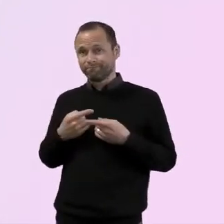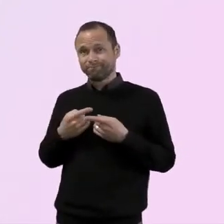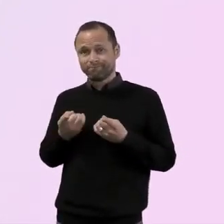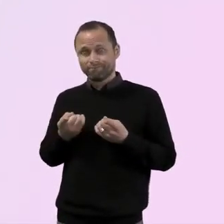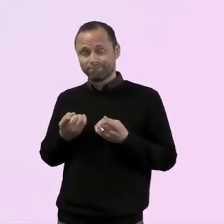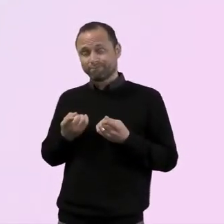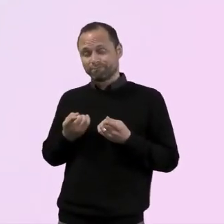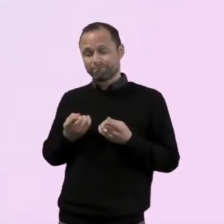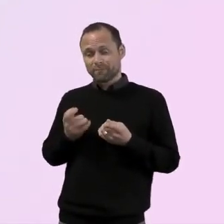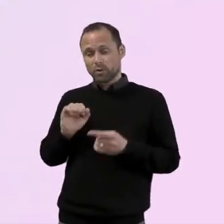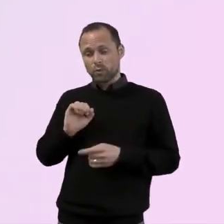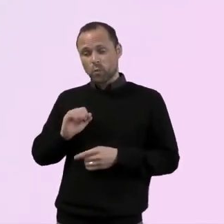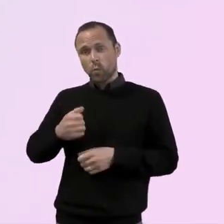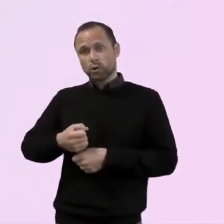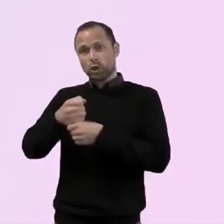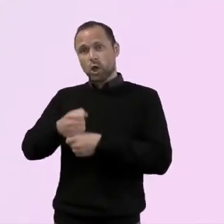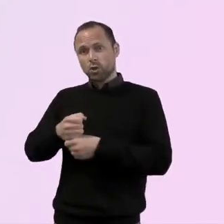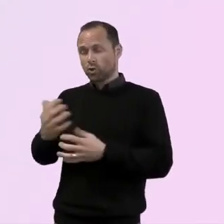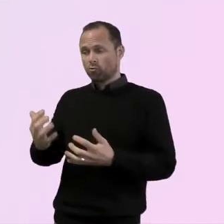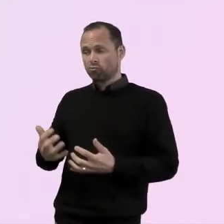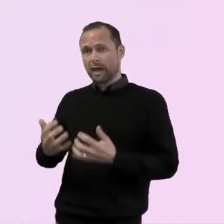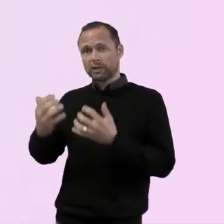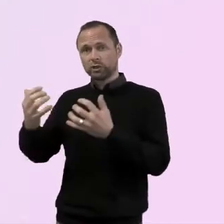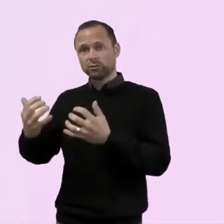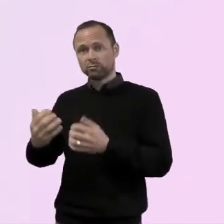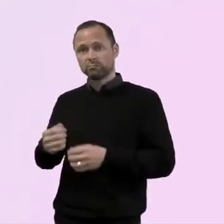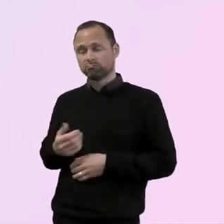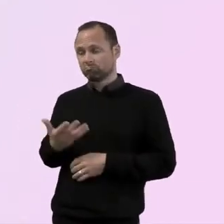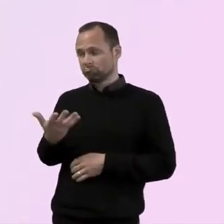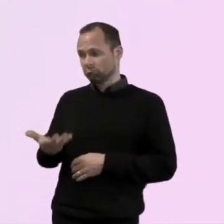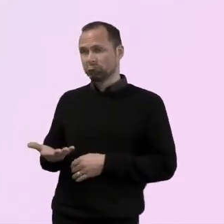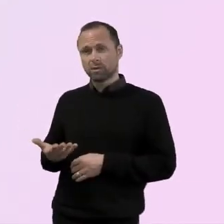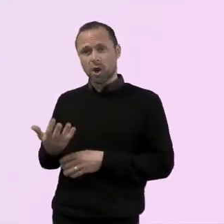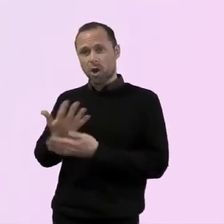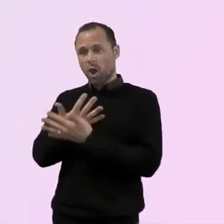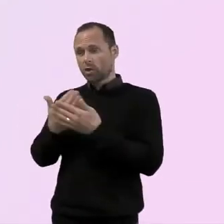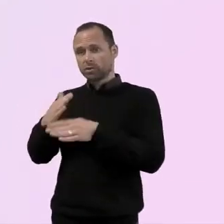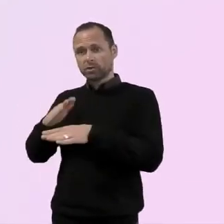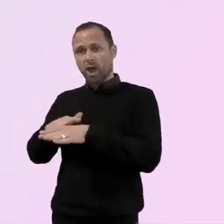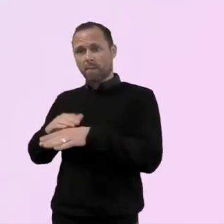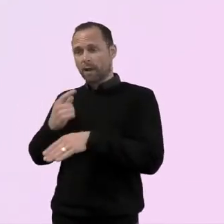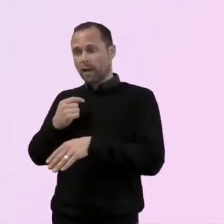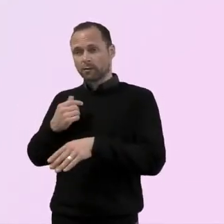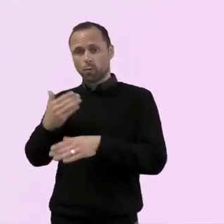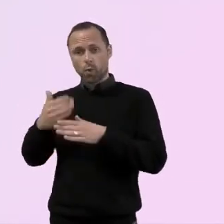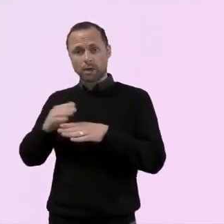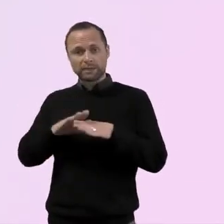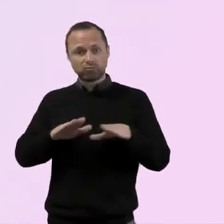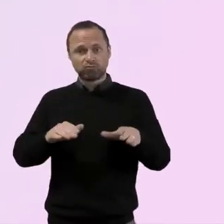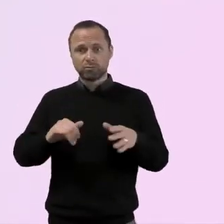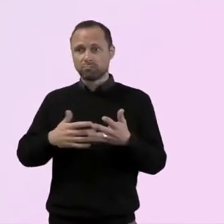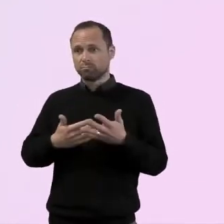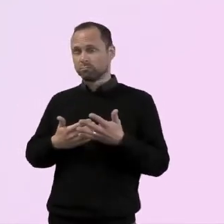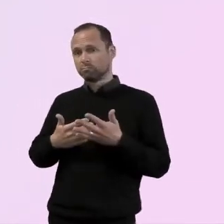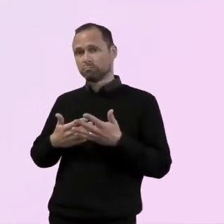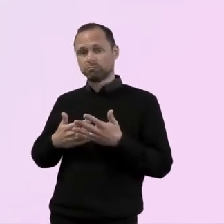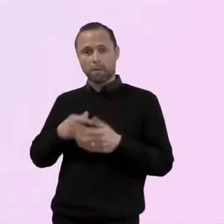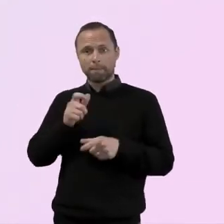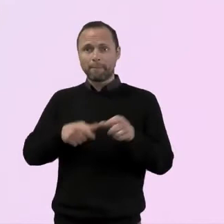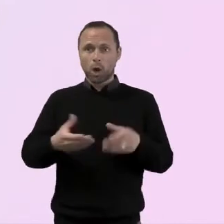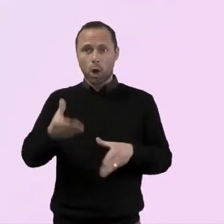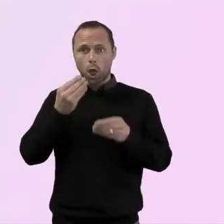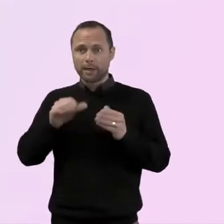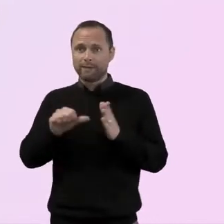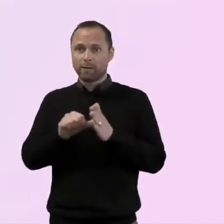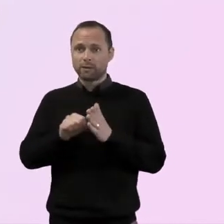time and gifts with working with young people or children who've got learning difficulties. Um, but again, I